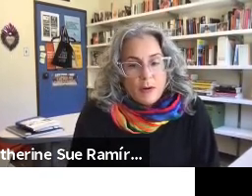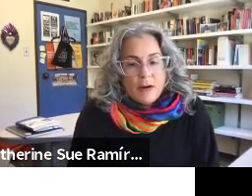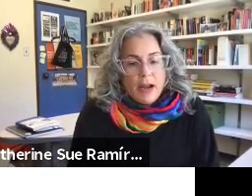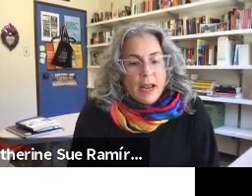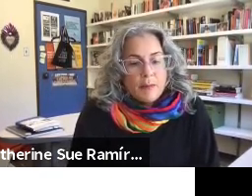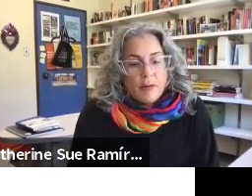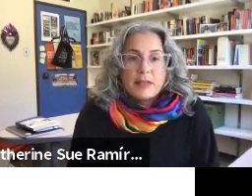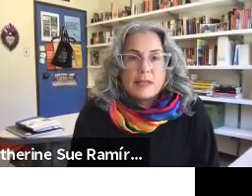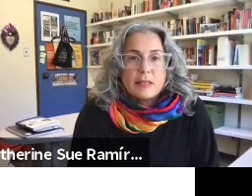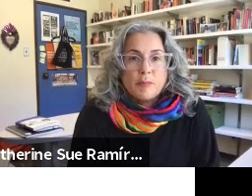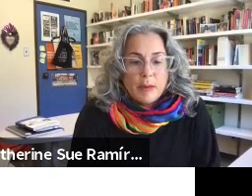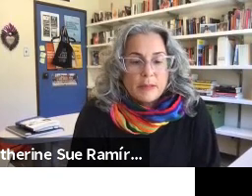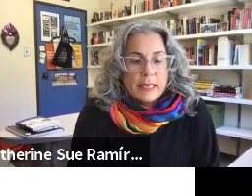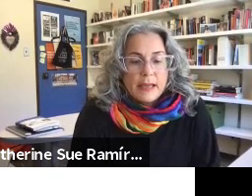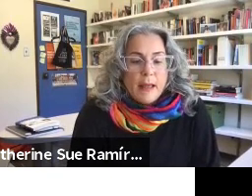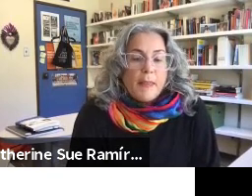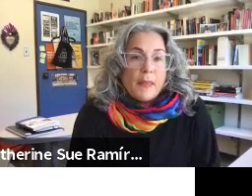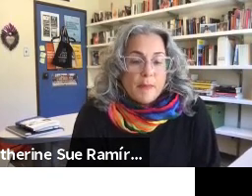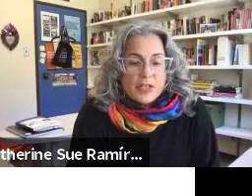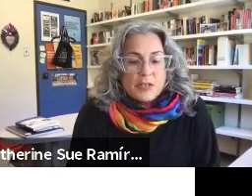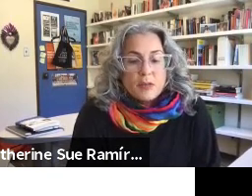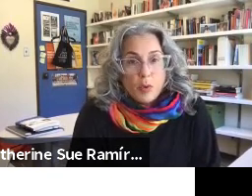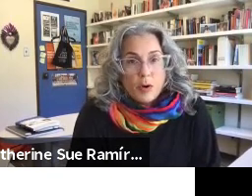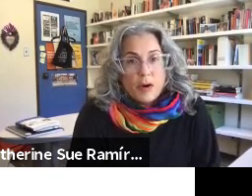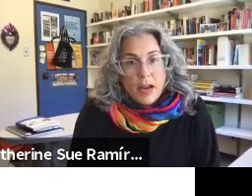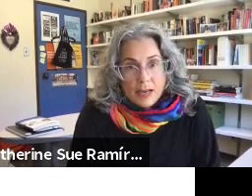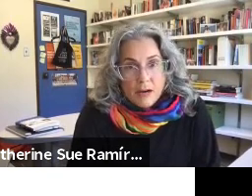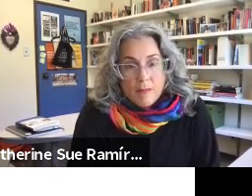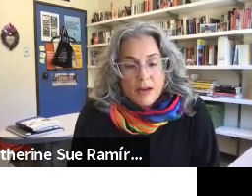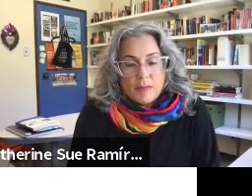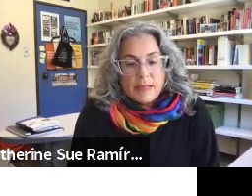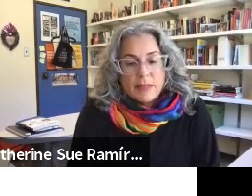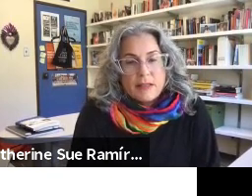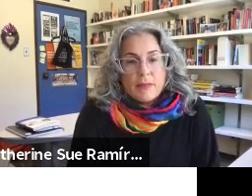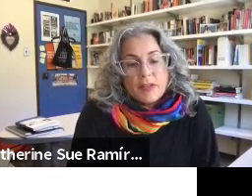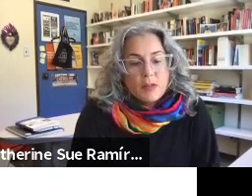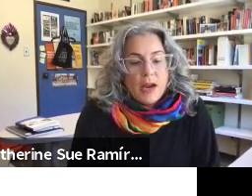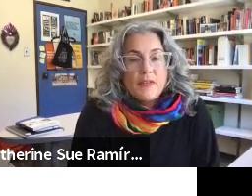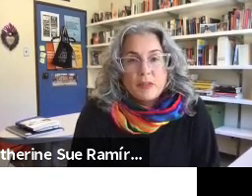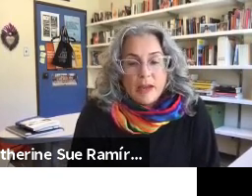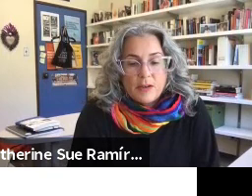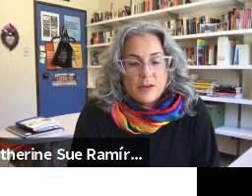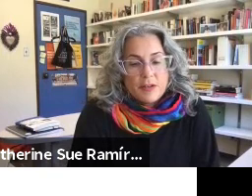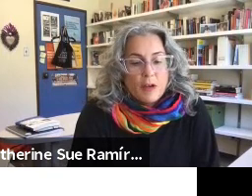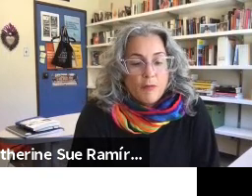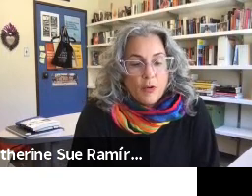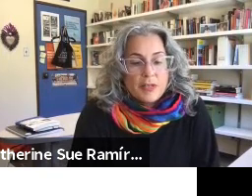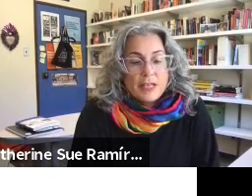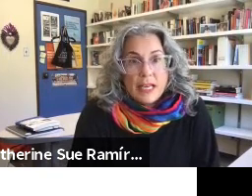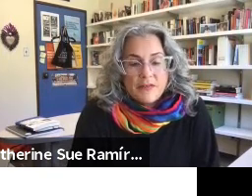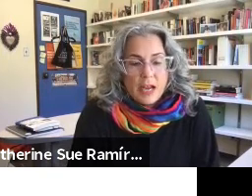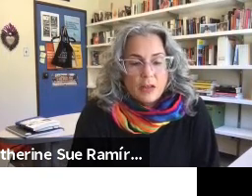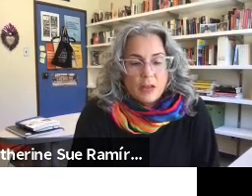of power and presence in public than the missions were and our monuments this is why the spaniards